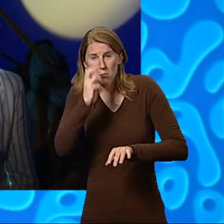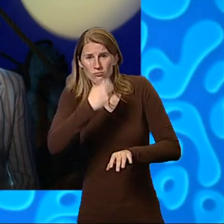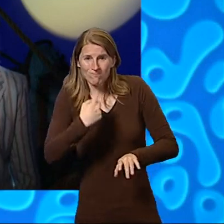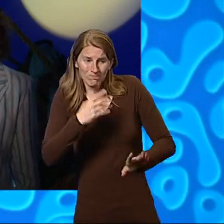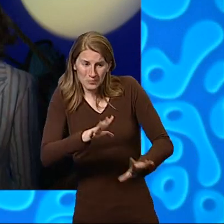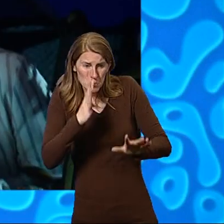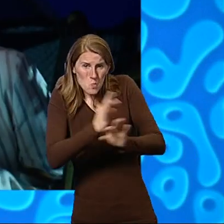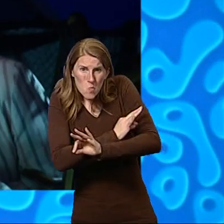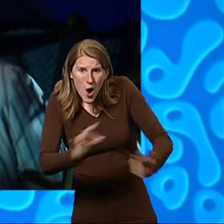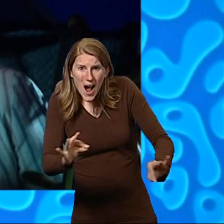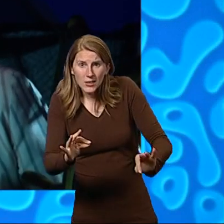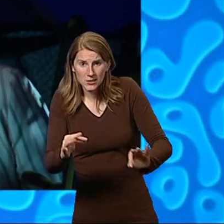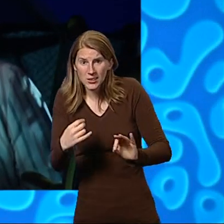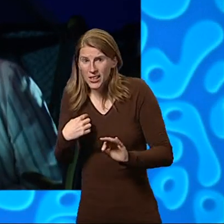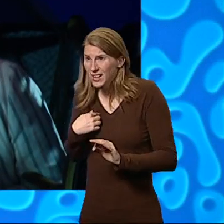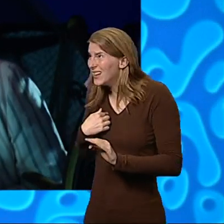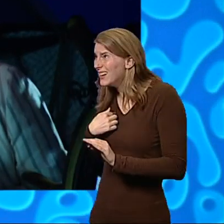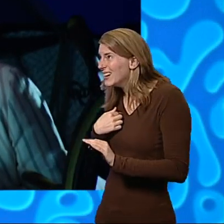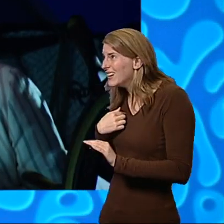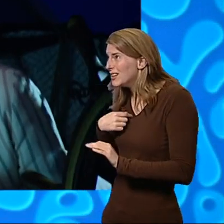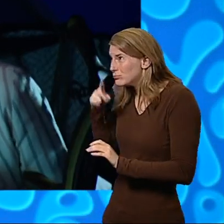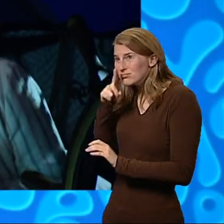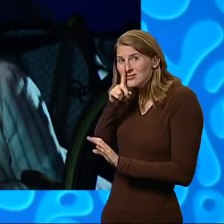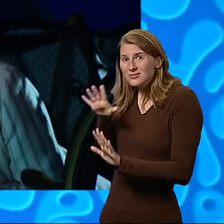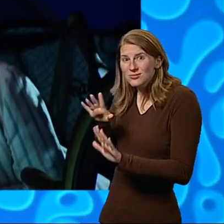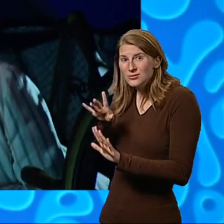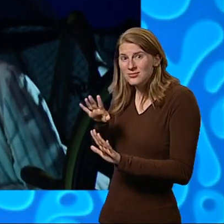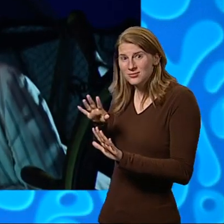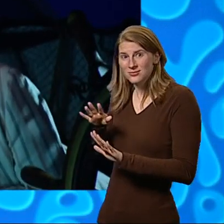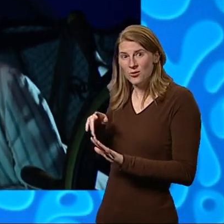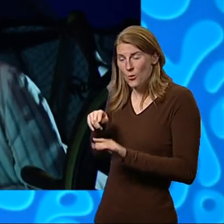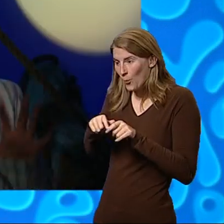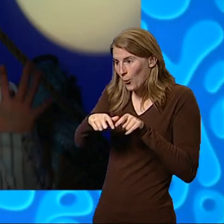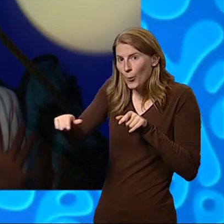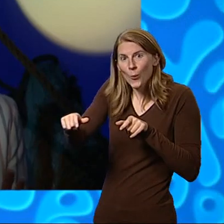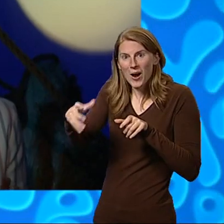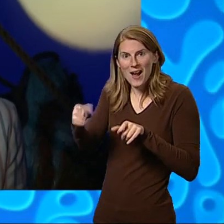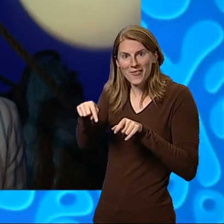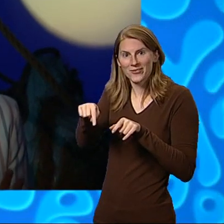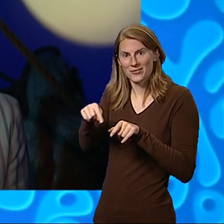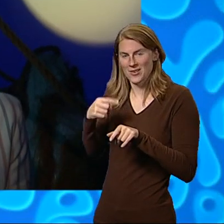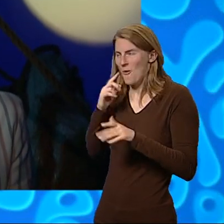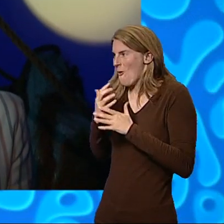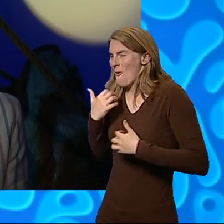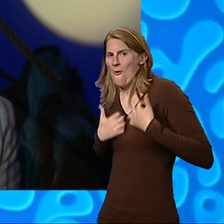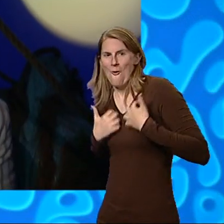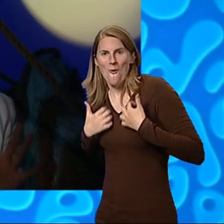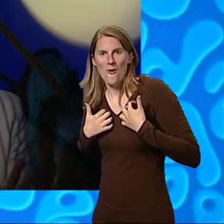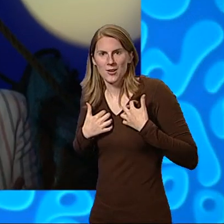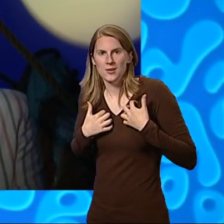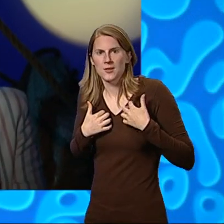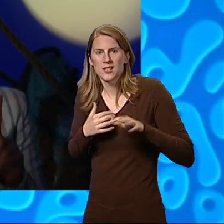muttered Boris. I'm pretending there was a loose plank. It makes it more exciting. No more sound effects.